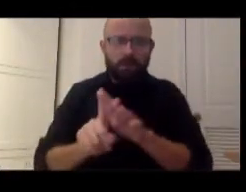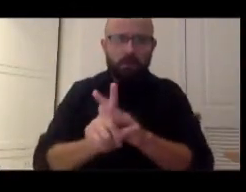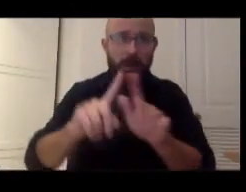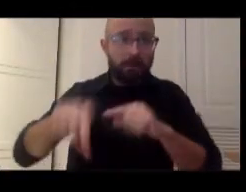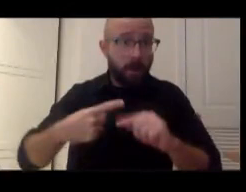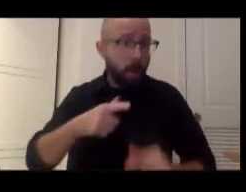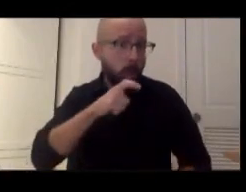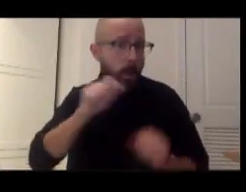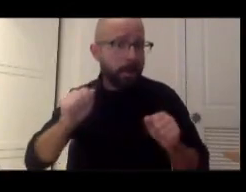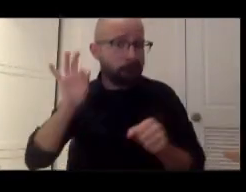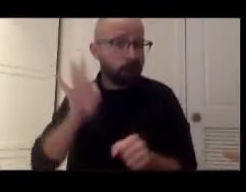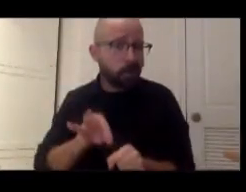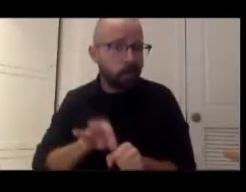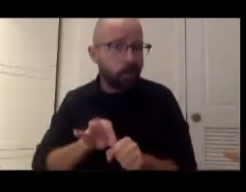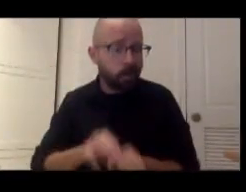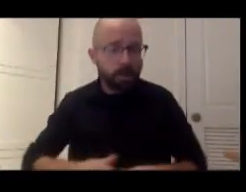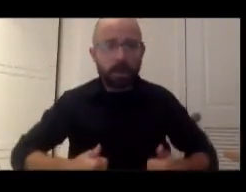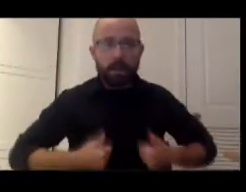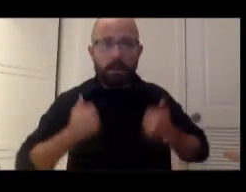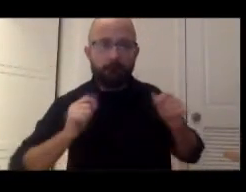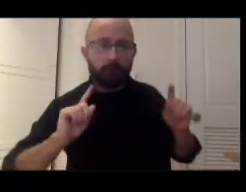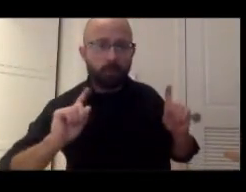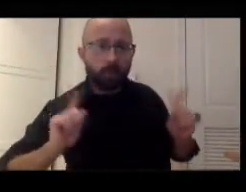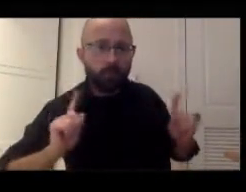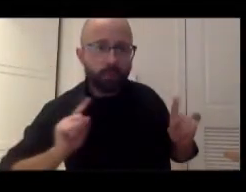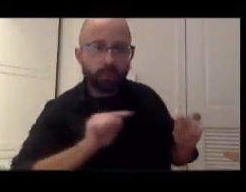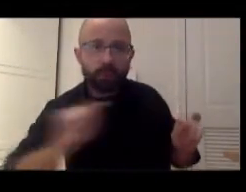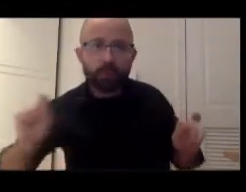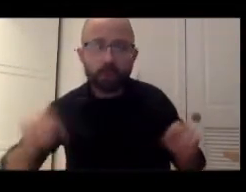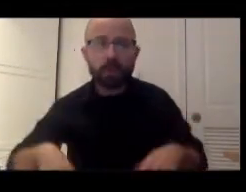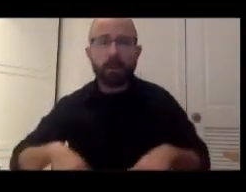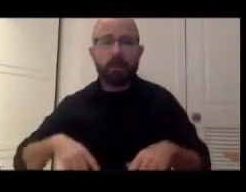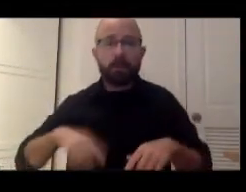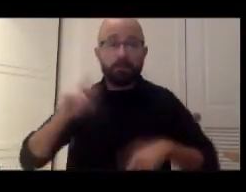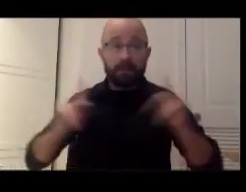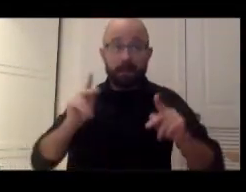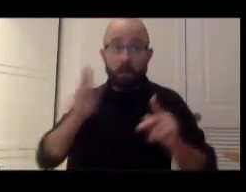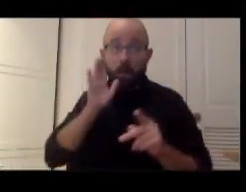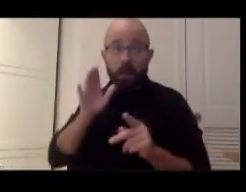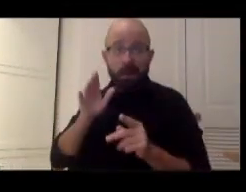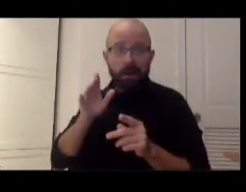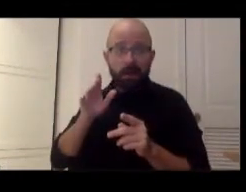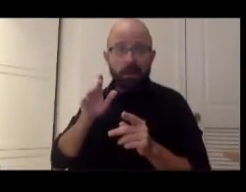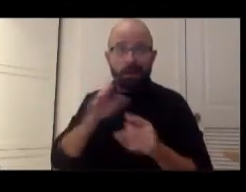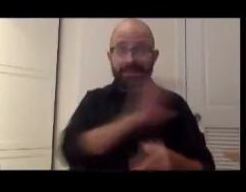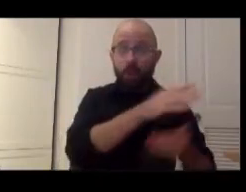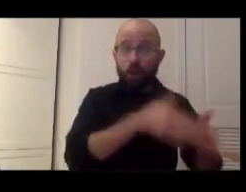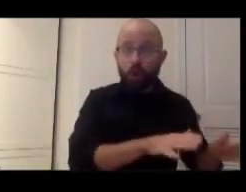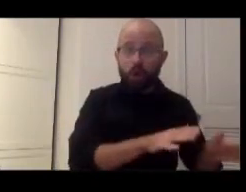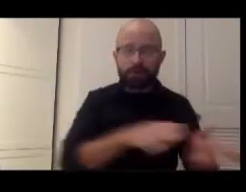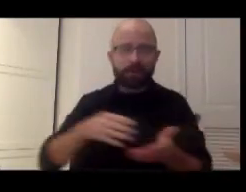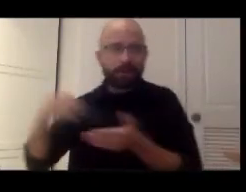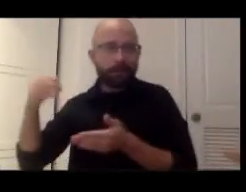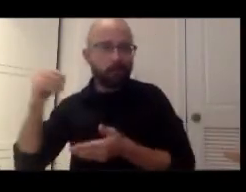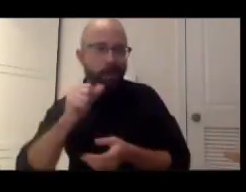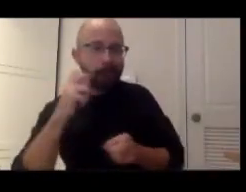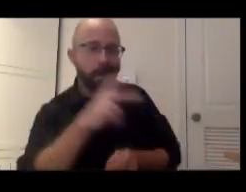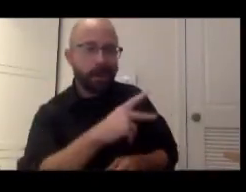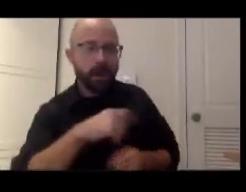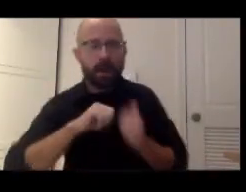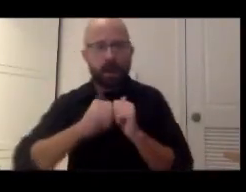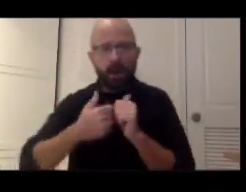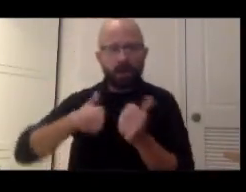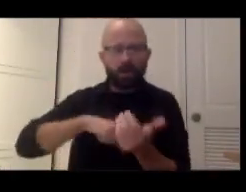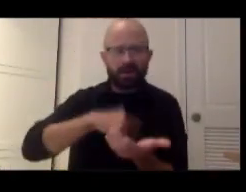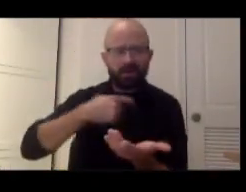where can people live? Are people going to get compensated for their losses? How do we talk about finance? And